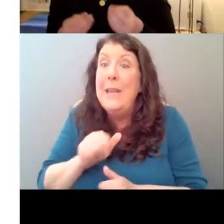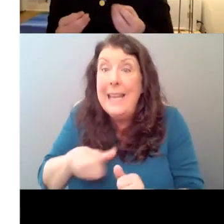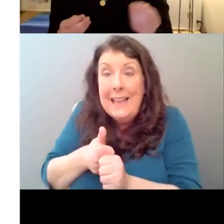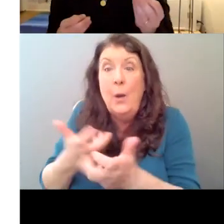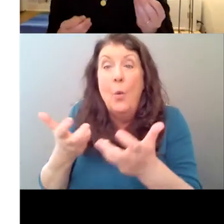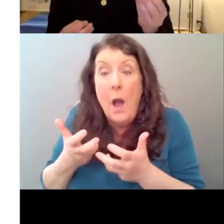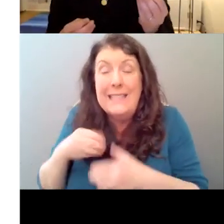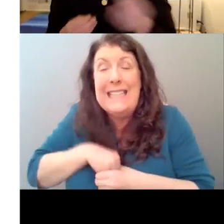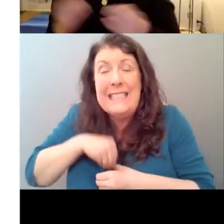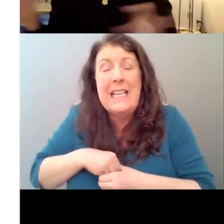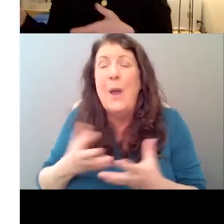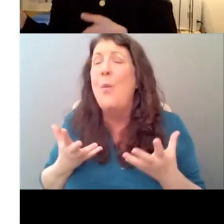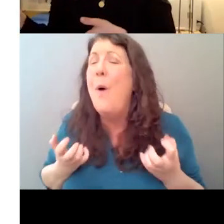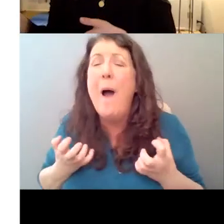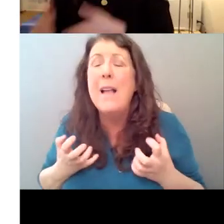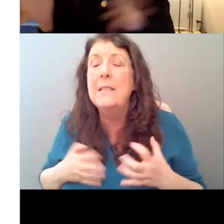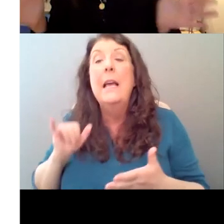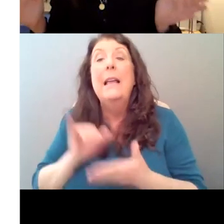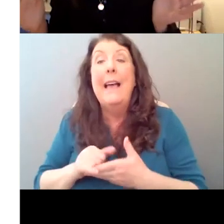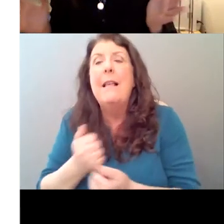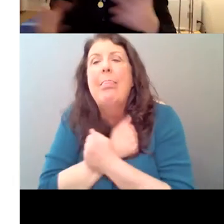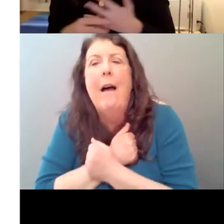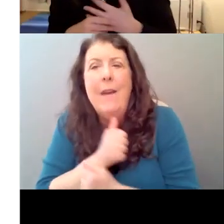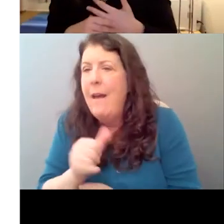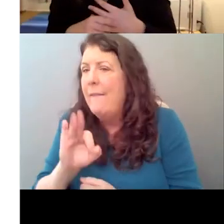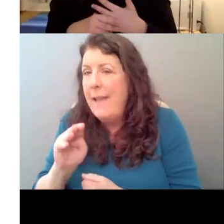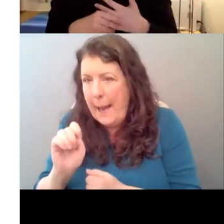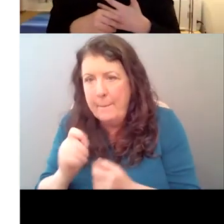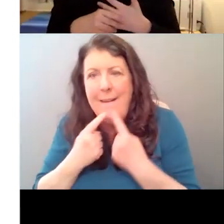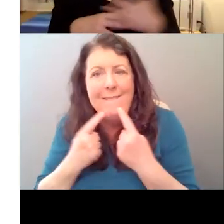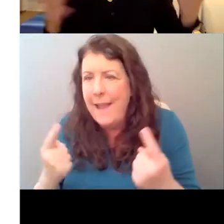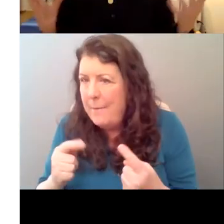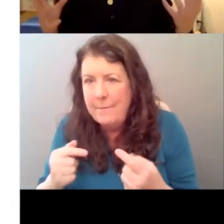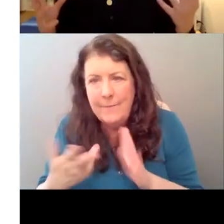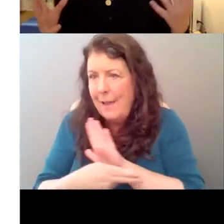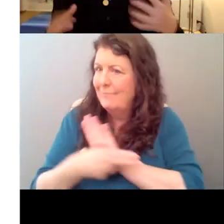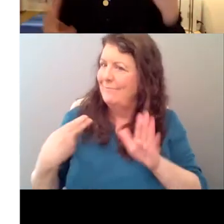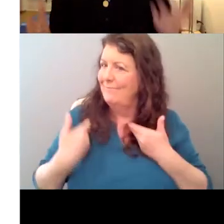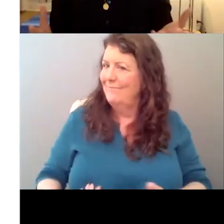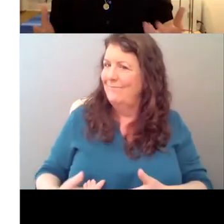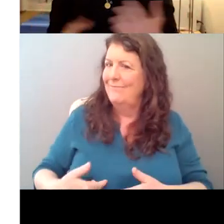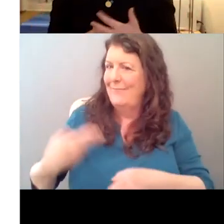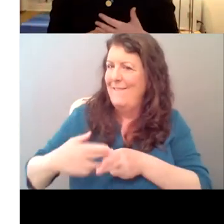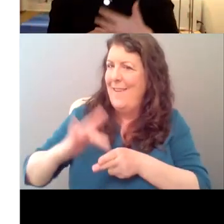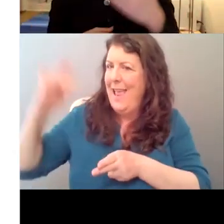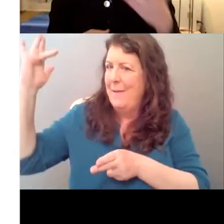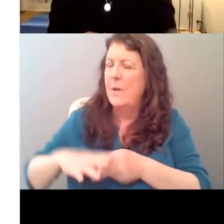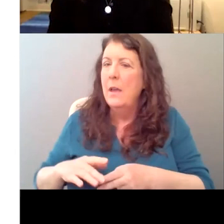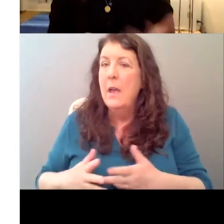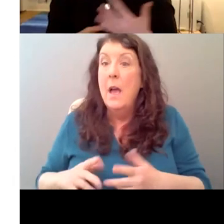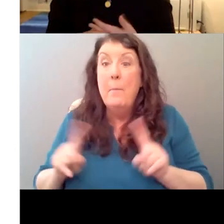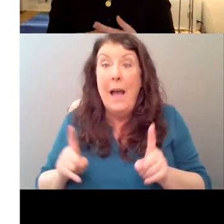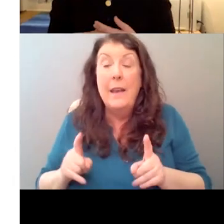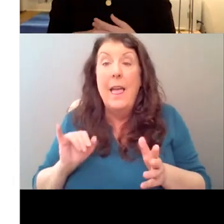that happened in the same time. And then they all went home together or perhaps there's a version where they went to the opera and she really did go backstage and she